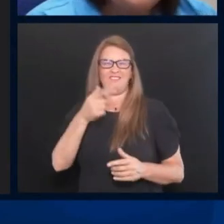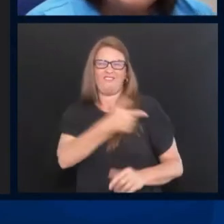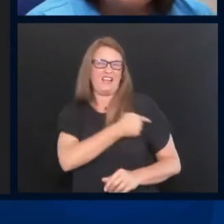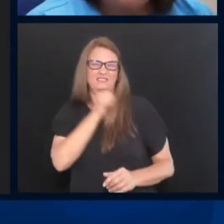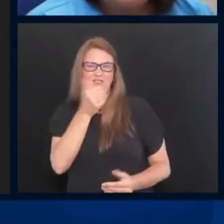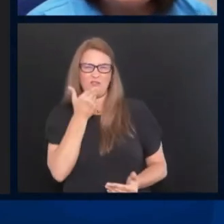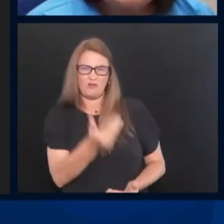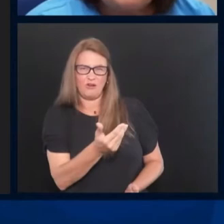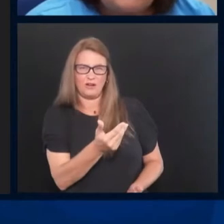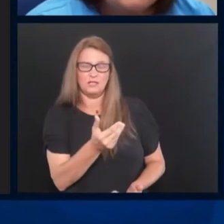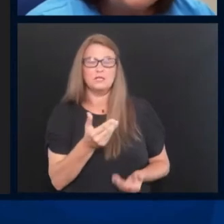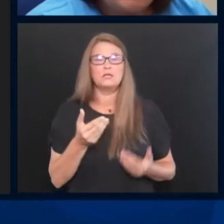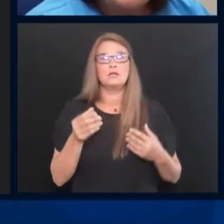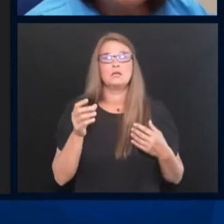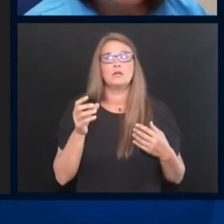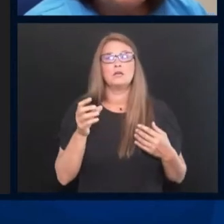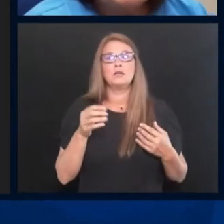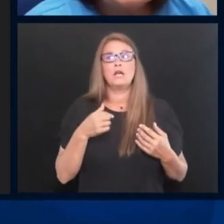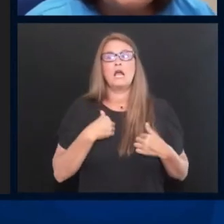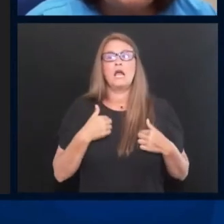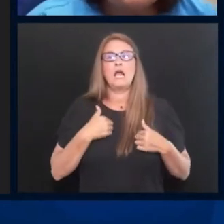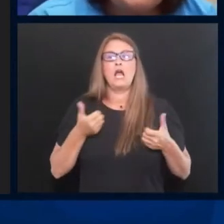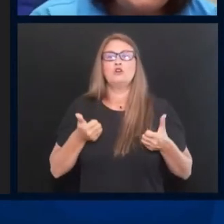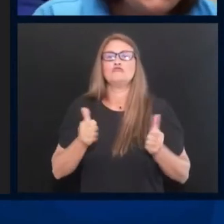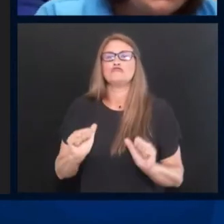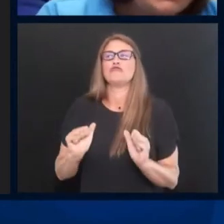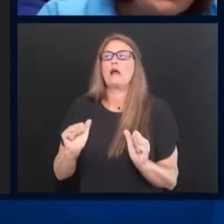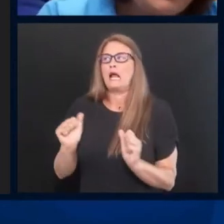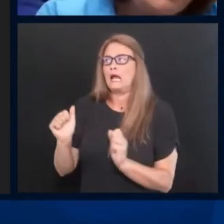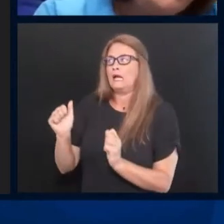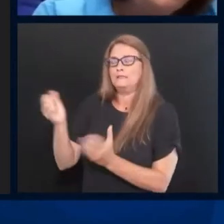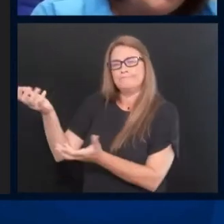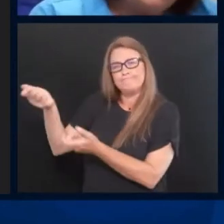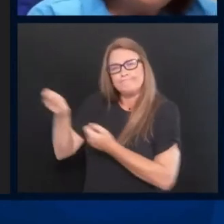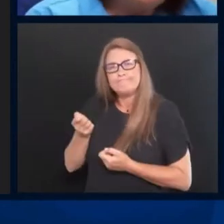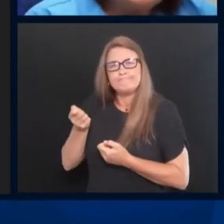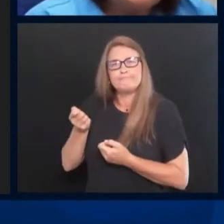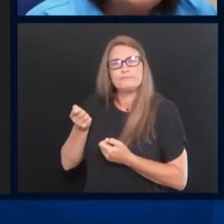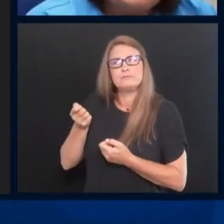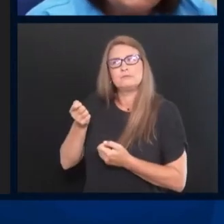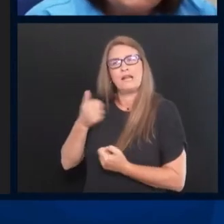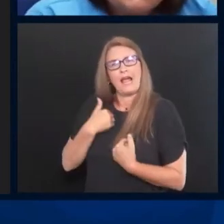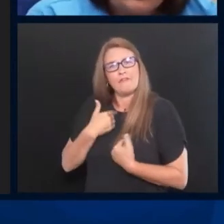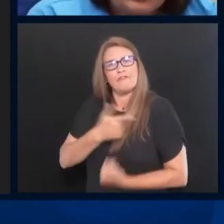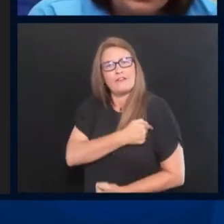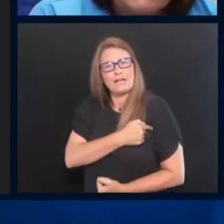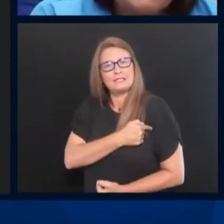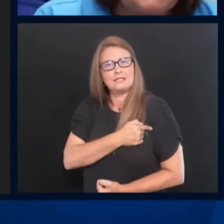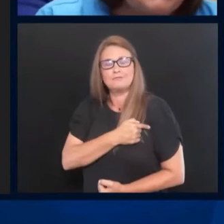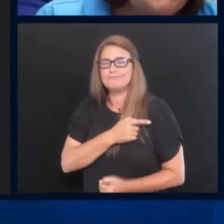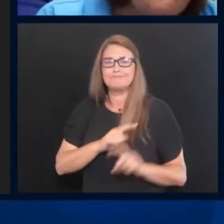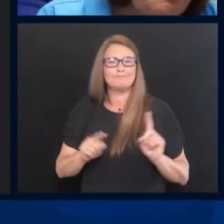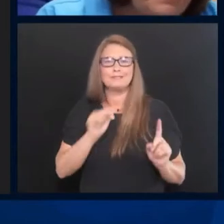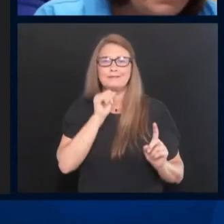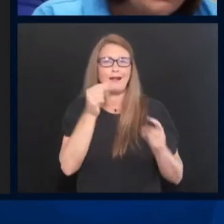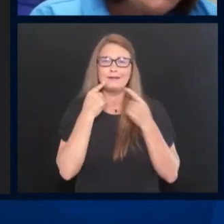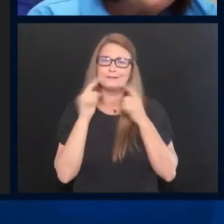Being in the medical field myself, I tried to convince him. However, it didn't, it didn't work.